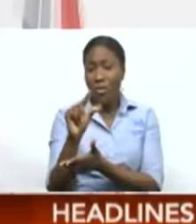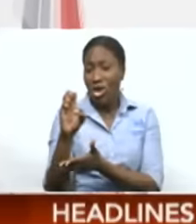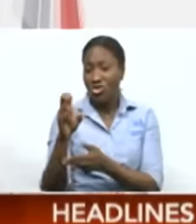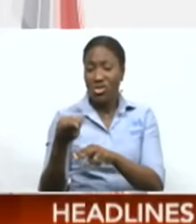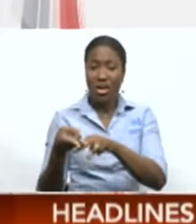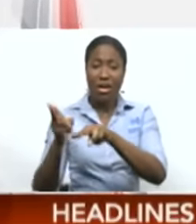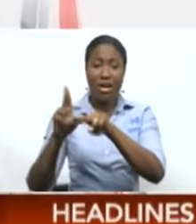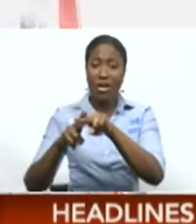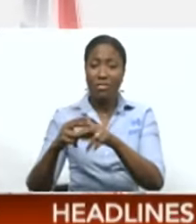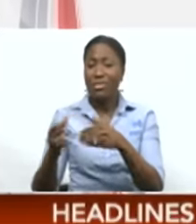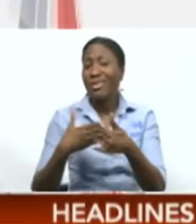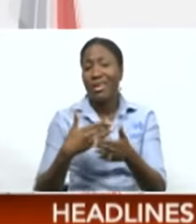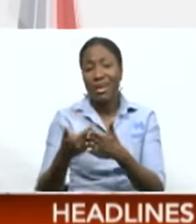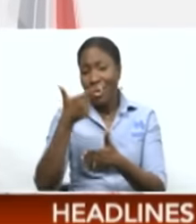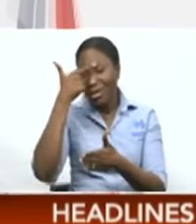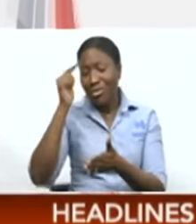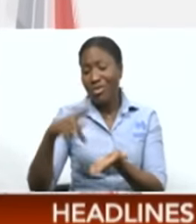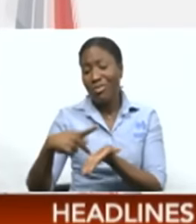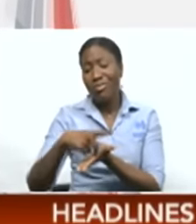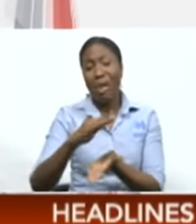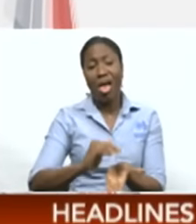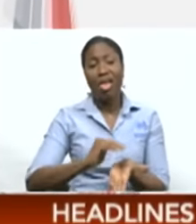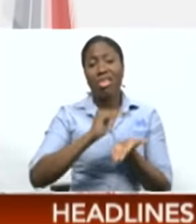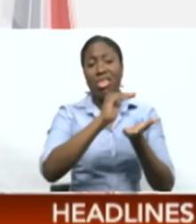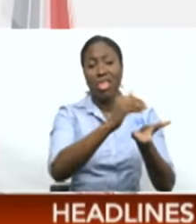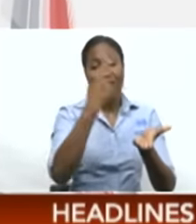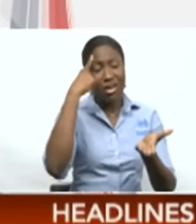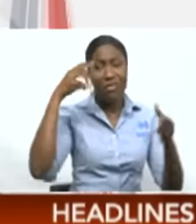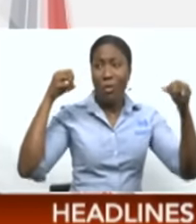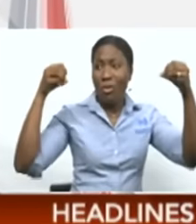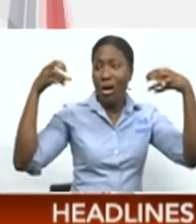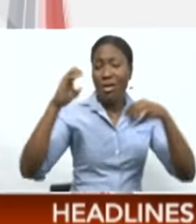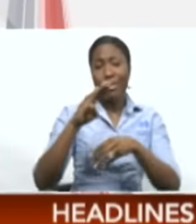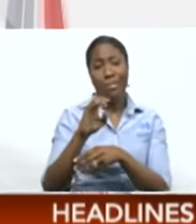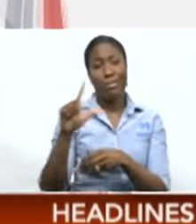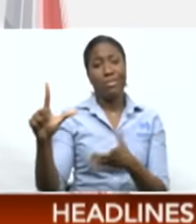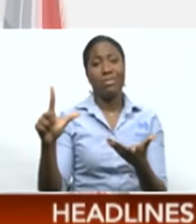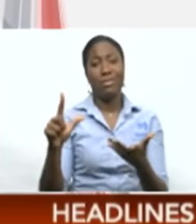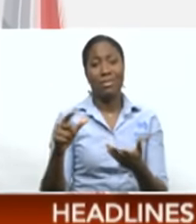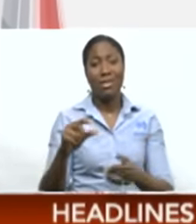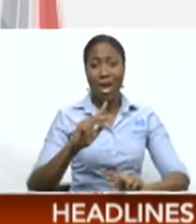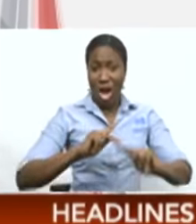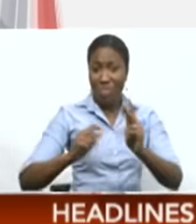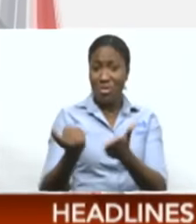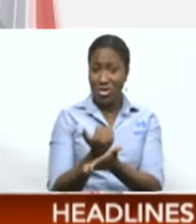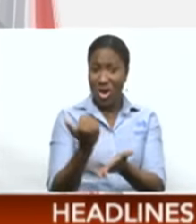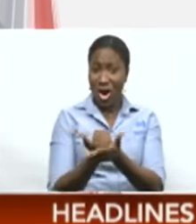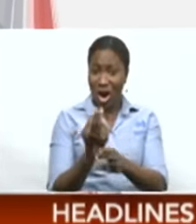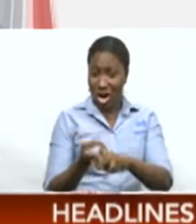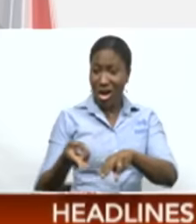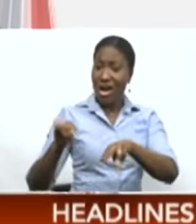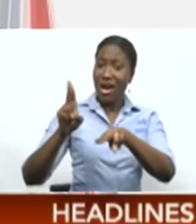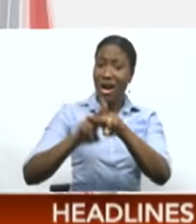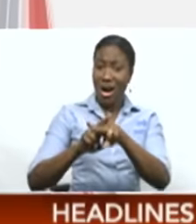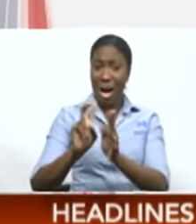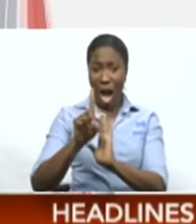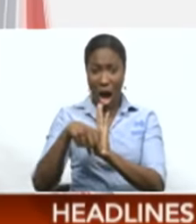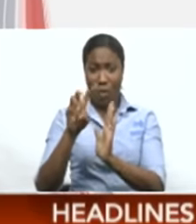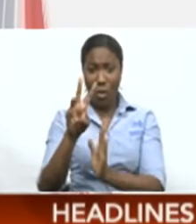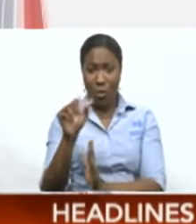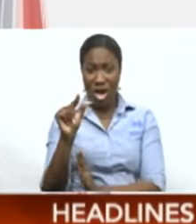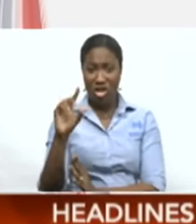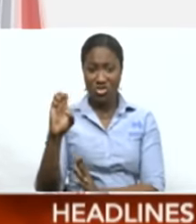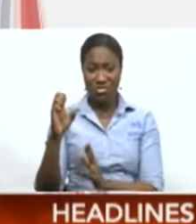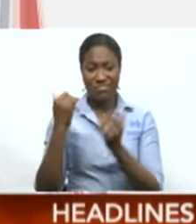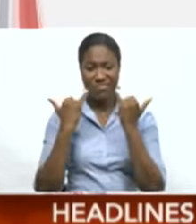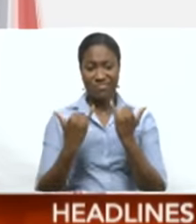brackets qualifying for the minimum wage should enjoy, or was supposed to enjoy, an increase in their purchasing power. But now, at